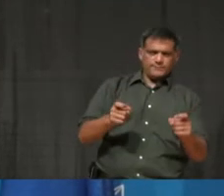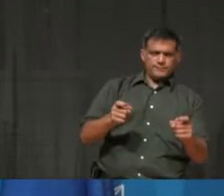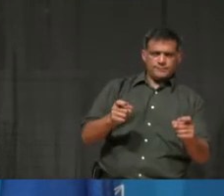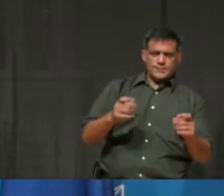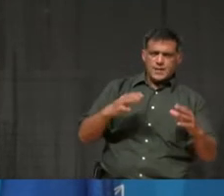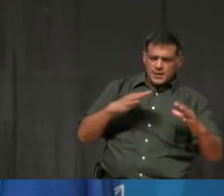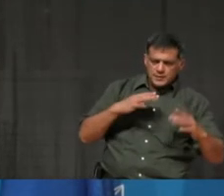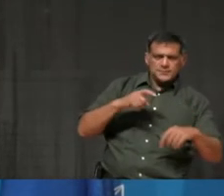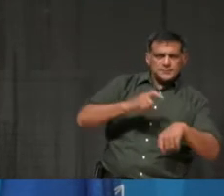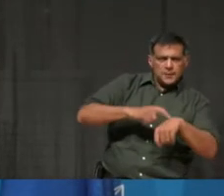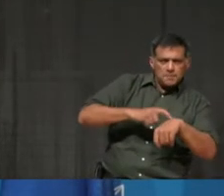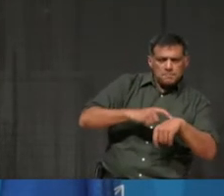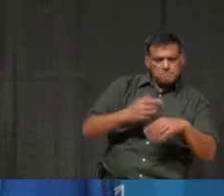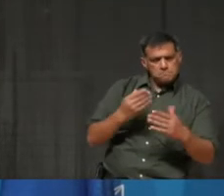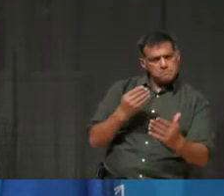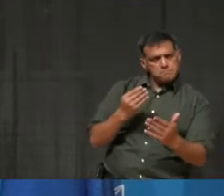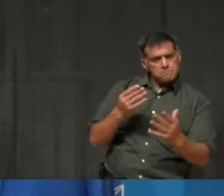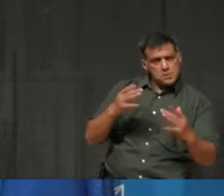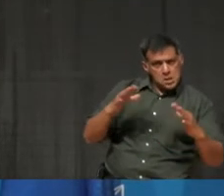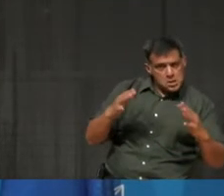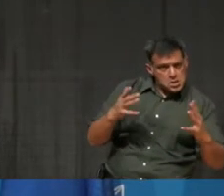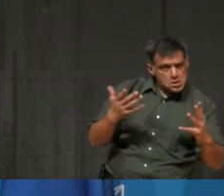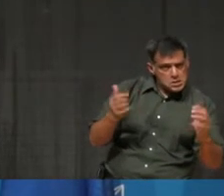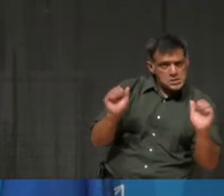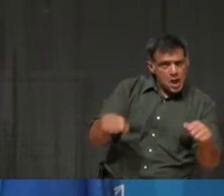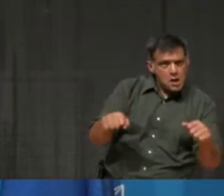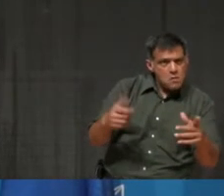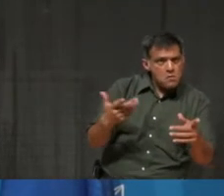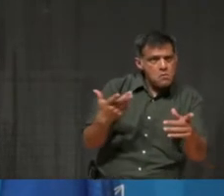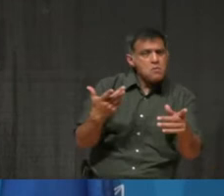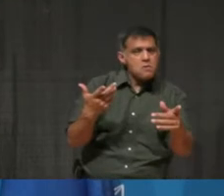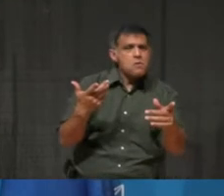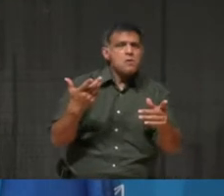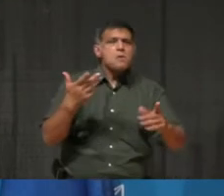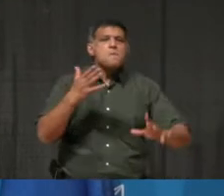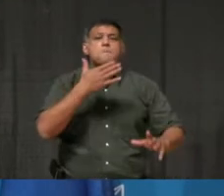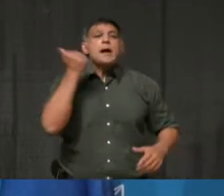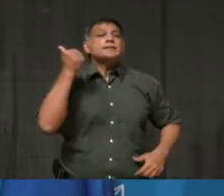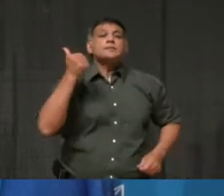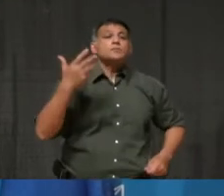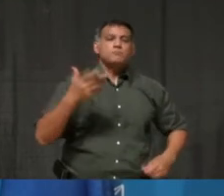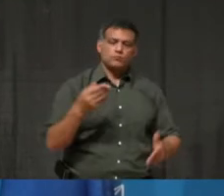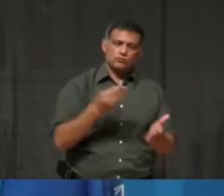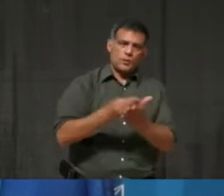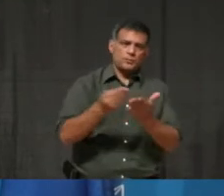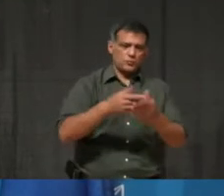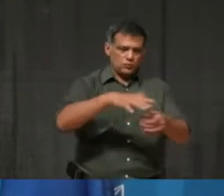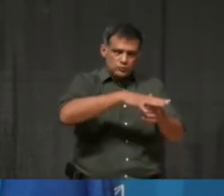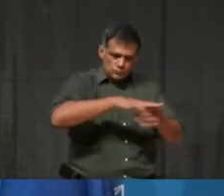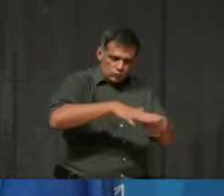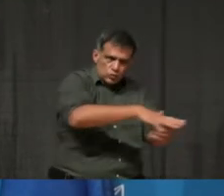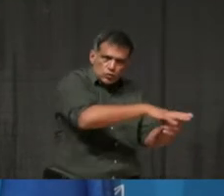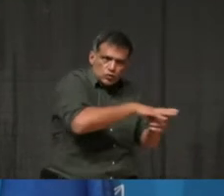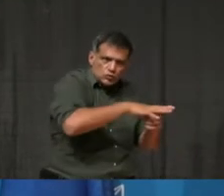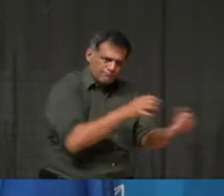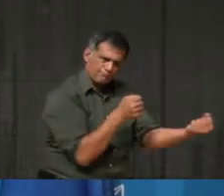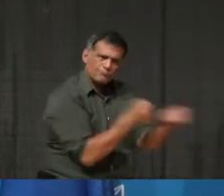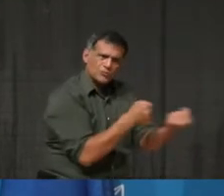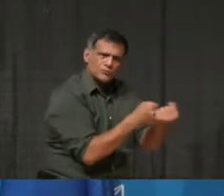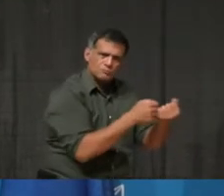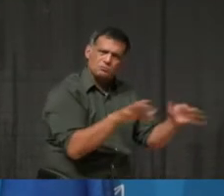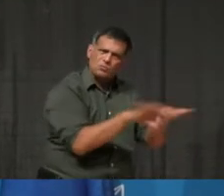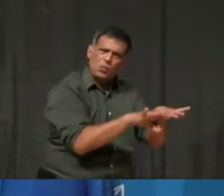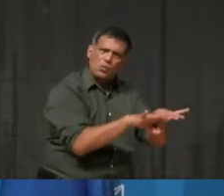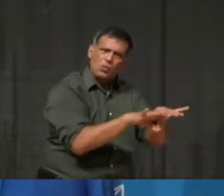and you're in a position to do so, then of course the idea and notion of shopping local is so critical to businesses like ours.